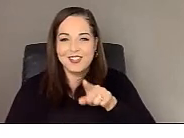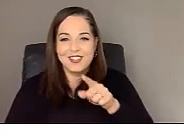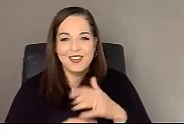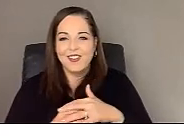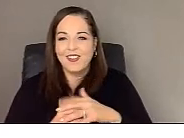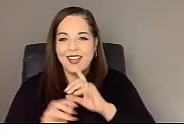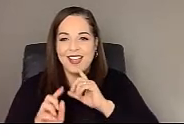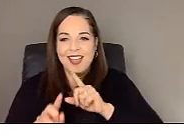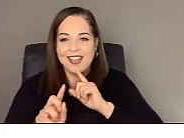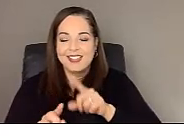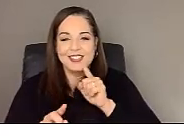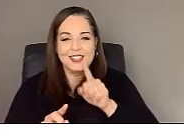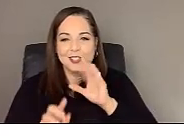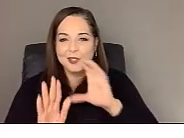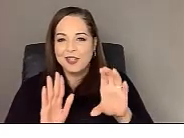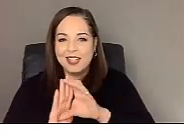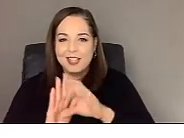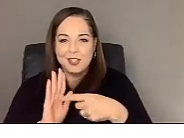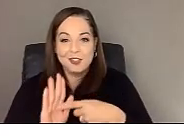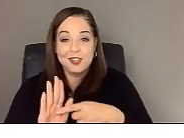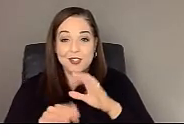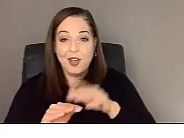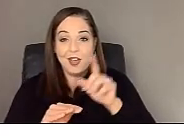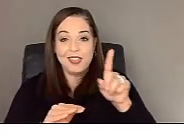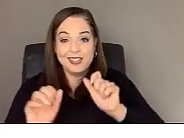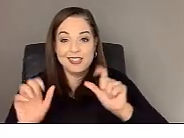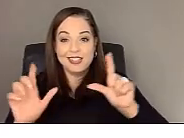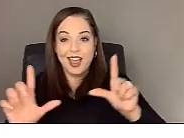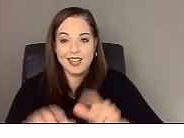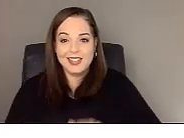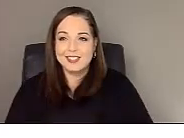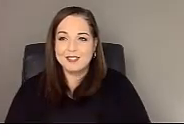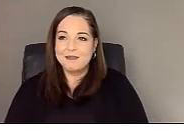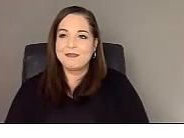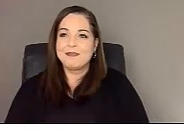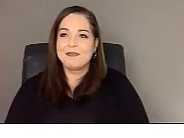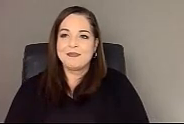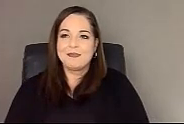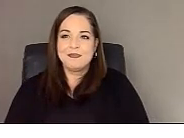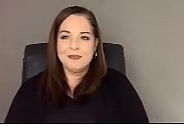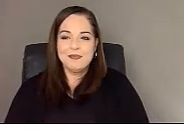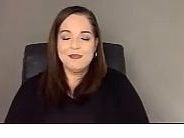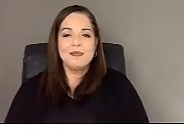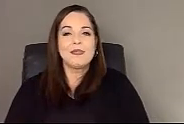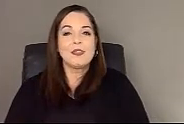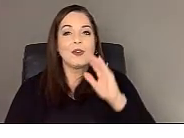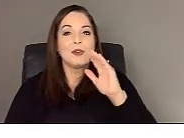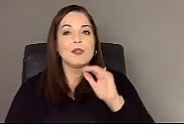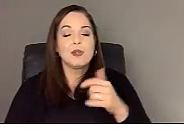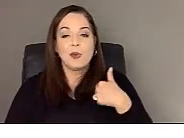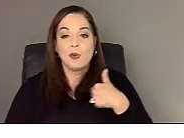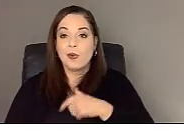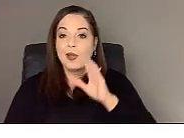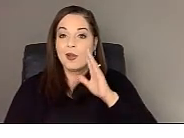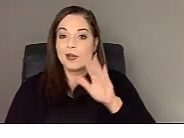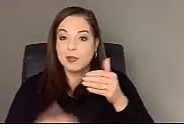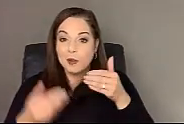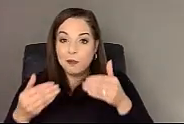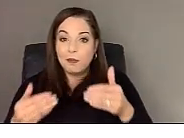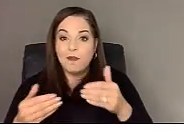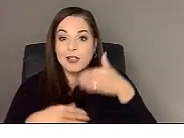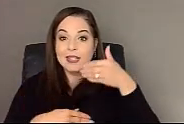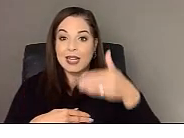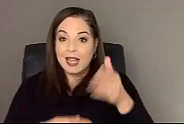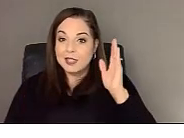illustrated on this slide. So, um, we're going to move on to our next